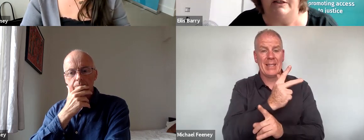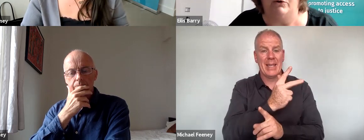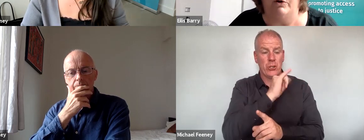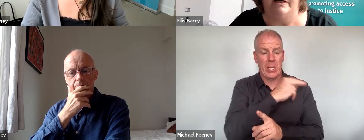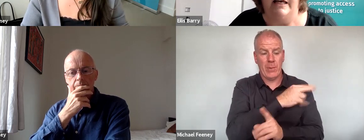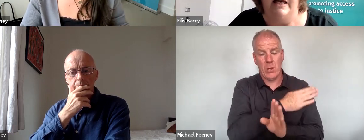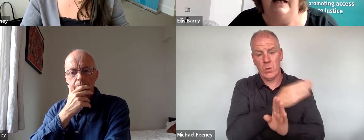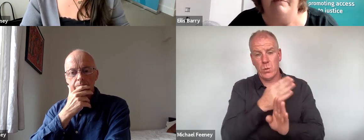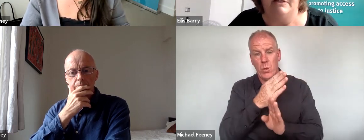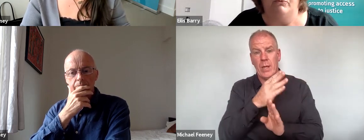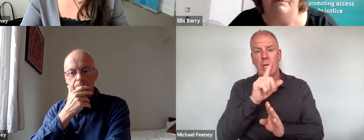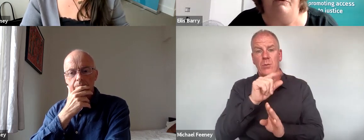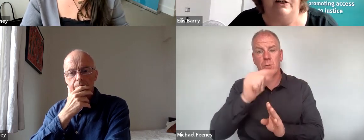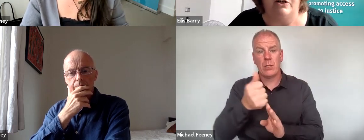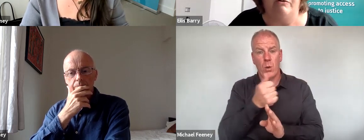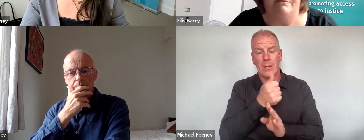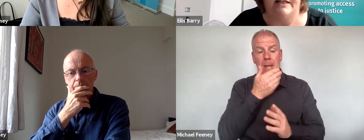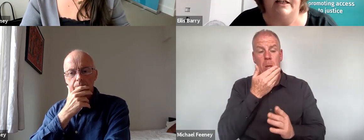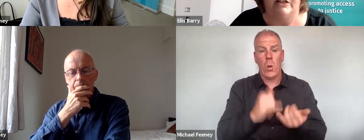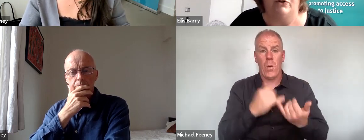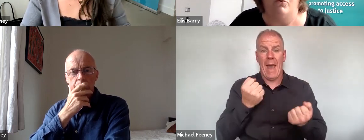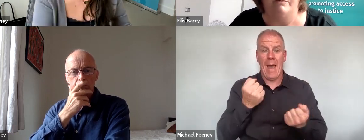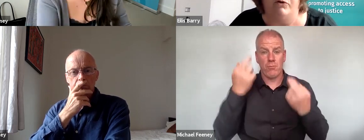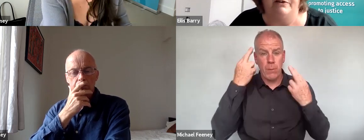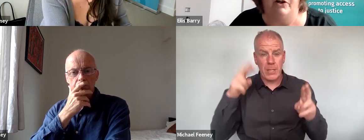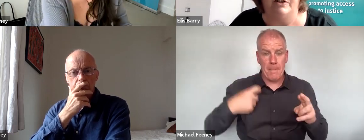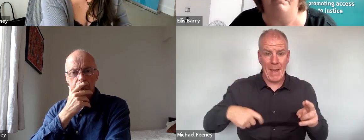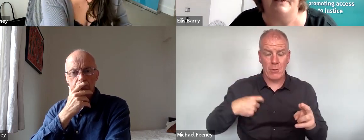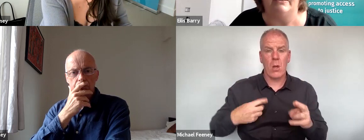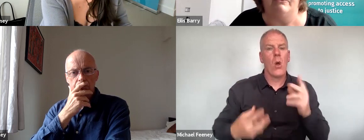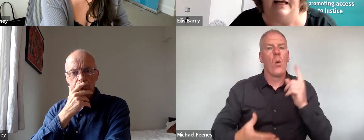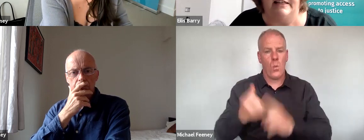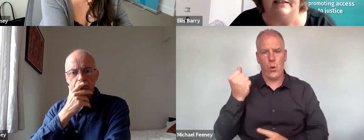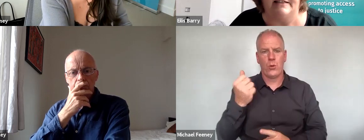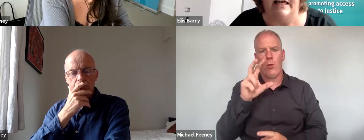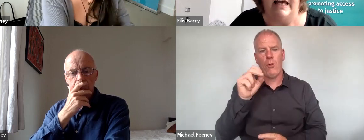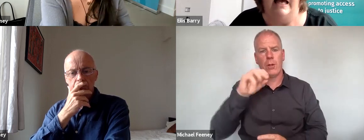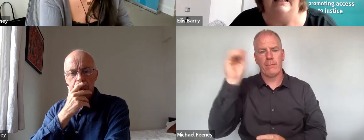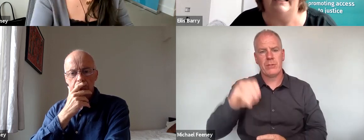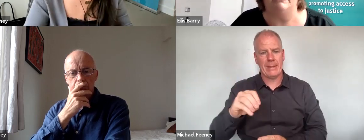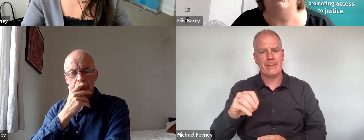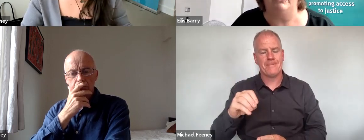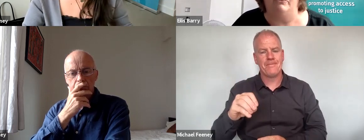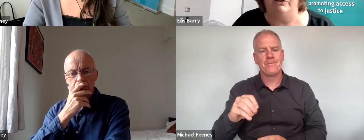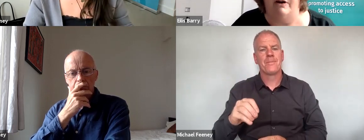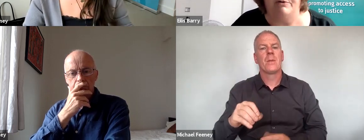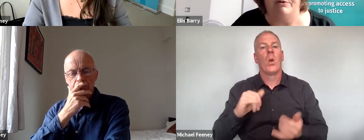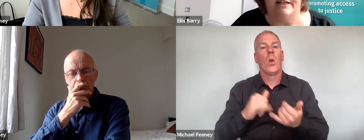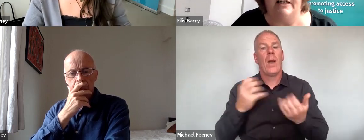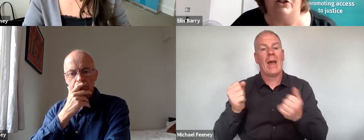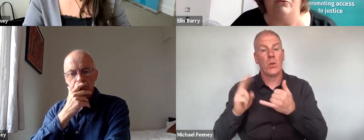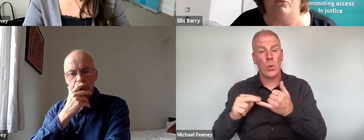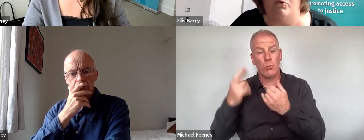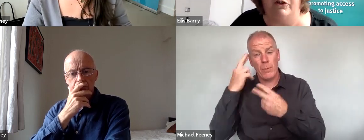2021, claimants with professional representation won more than 30% of the cases and claimants with union